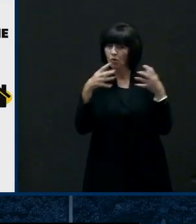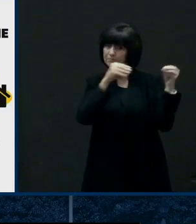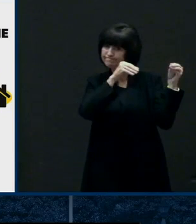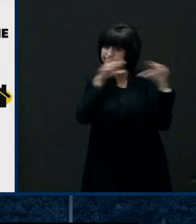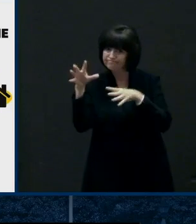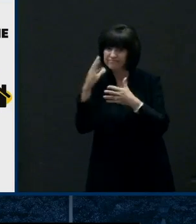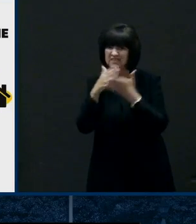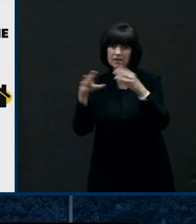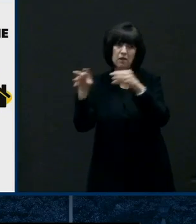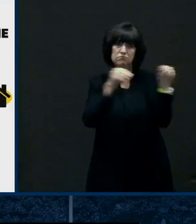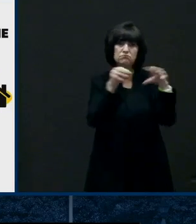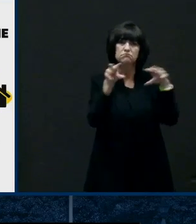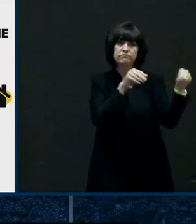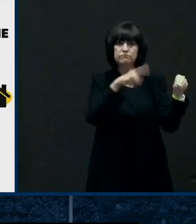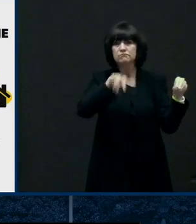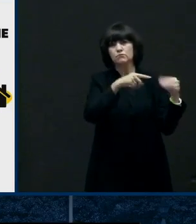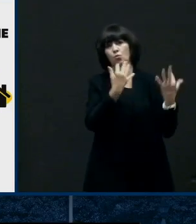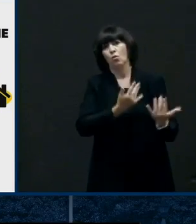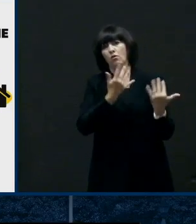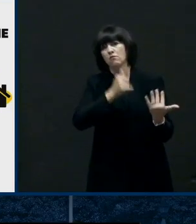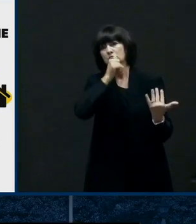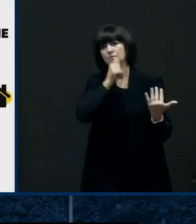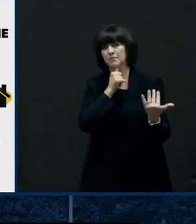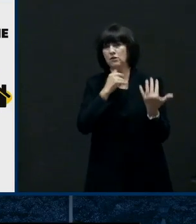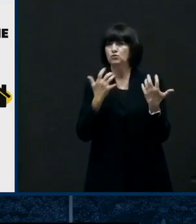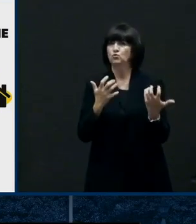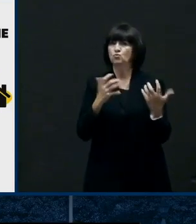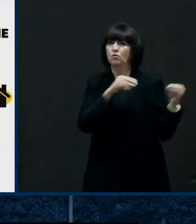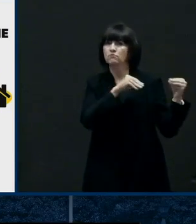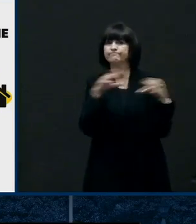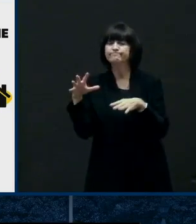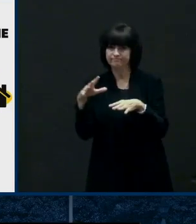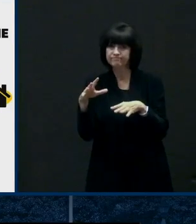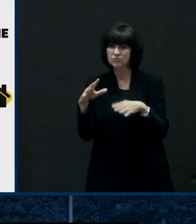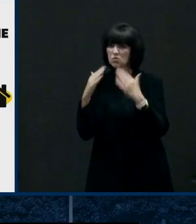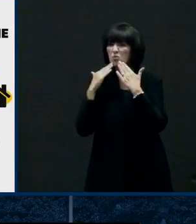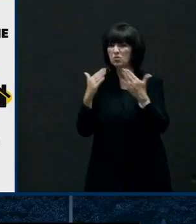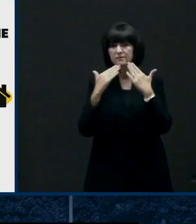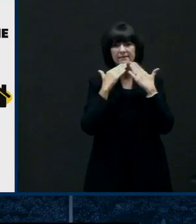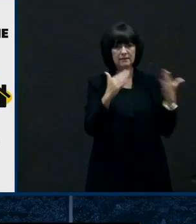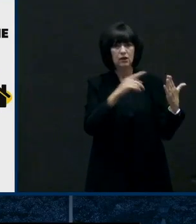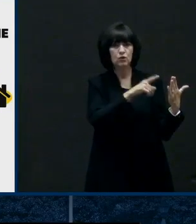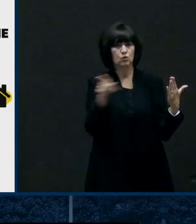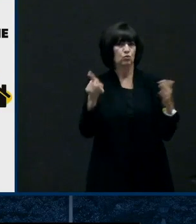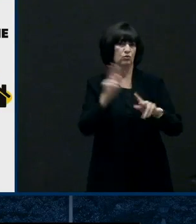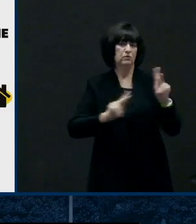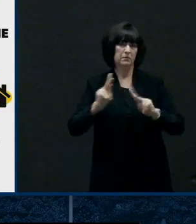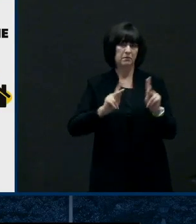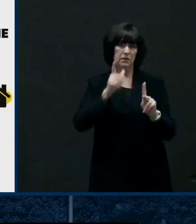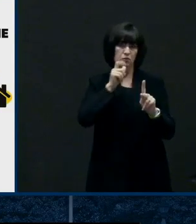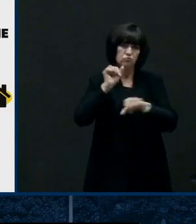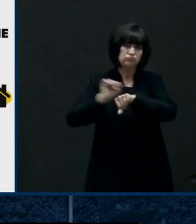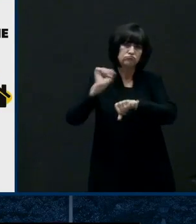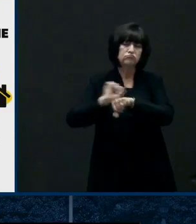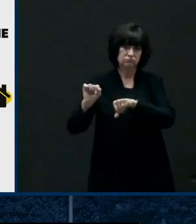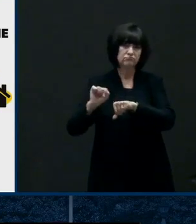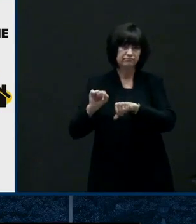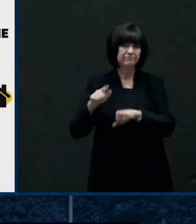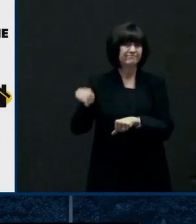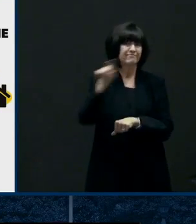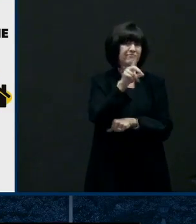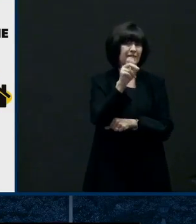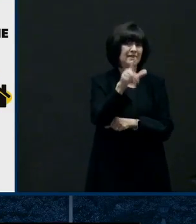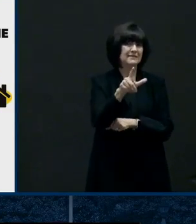that lost power. So thank you to all the folks that were involved in that and thank you to all the Delawareans who were